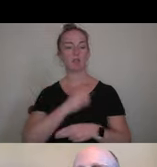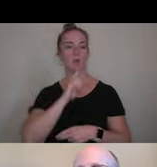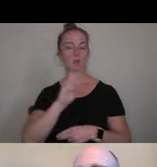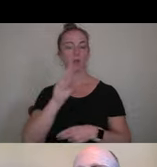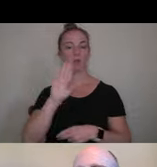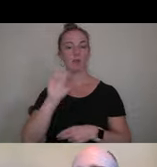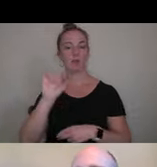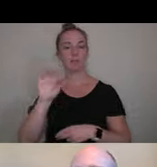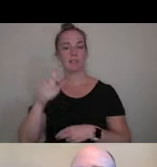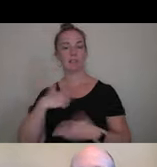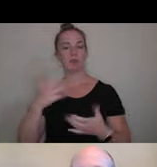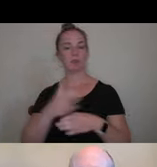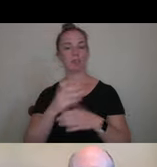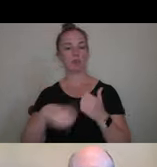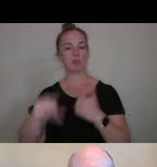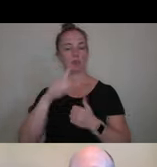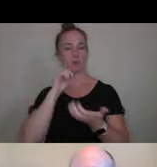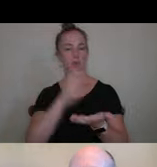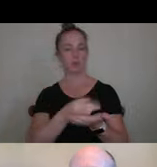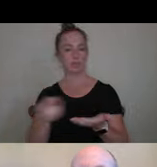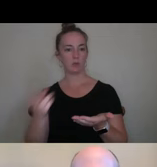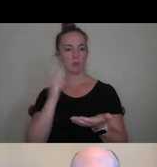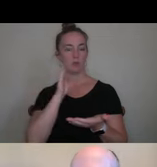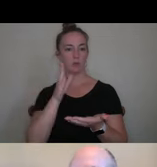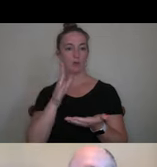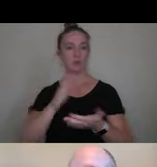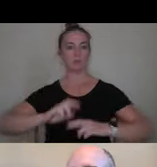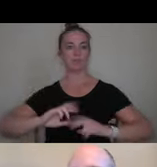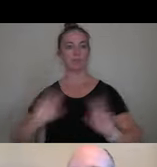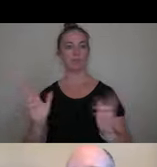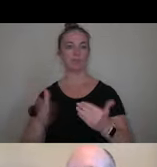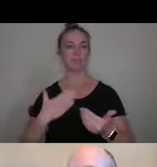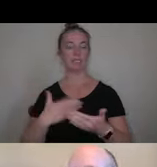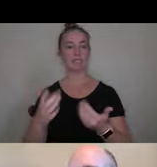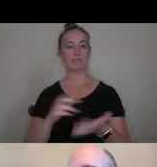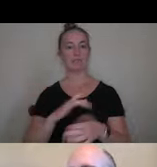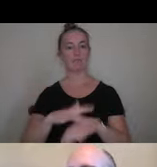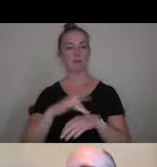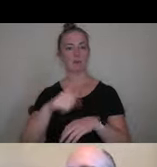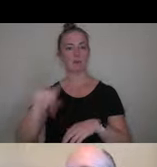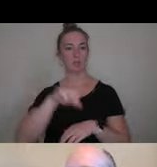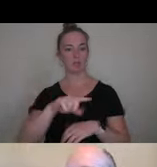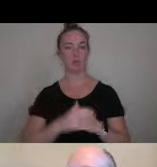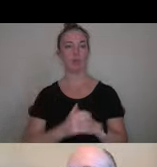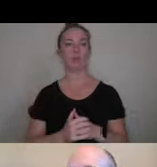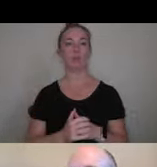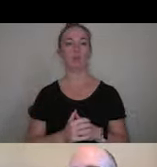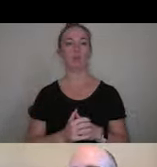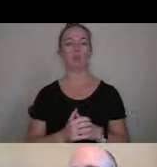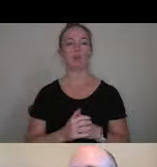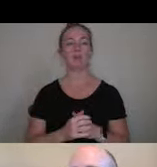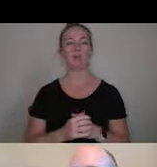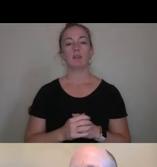share with you resources that would be readily available to you, something you could access at any point.